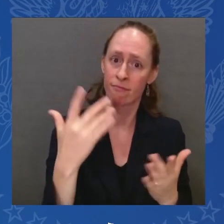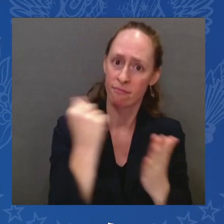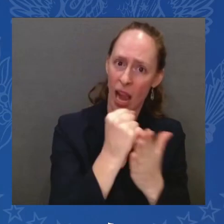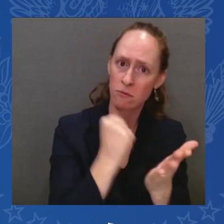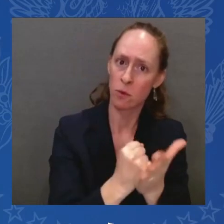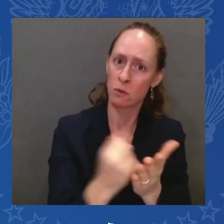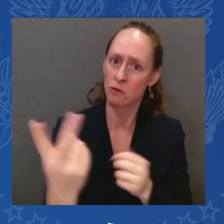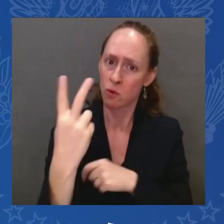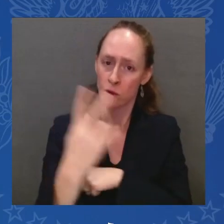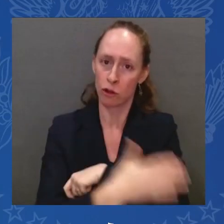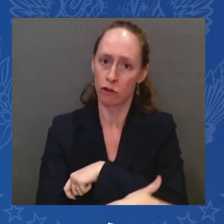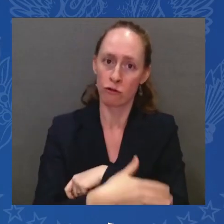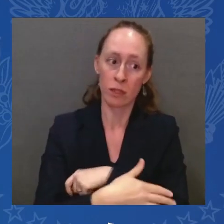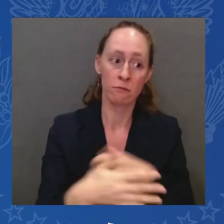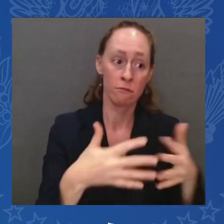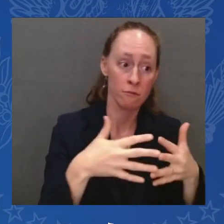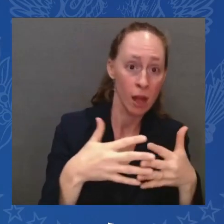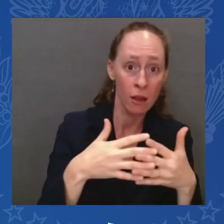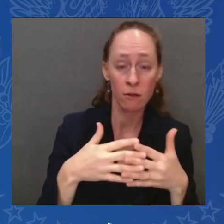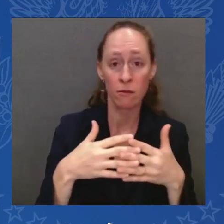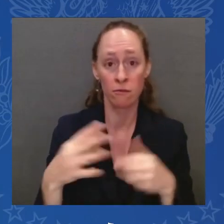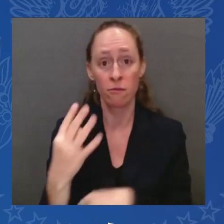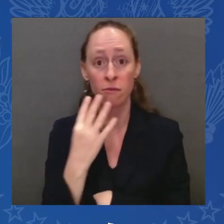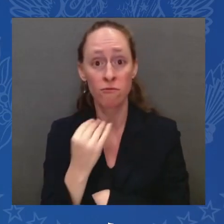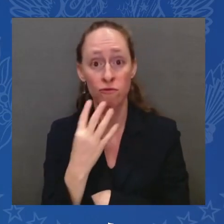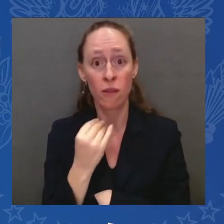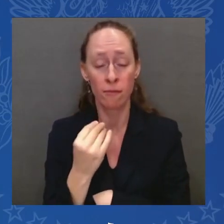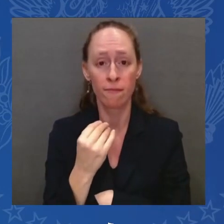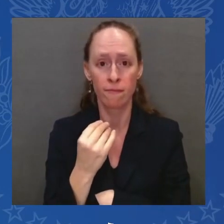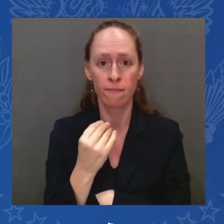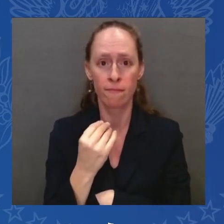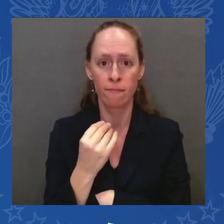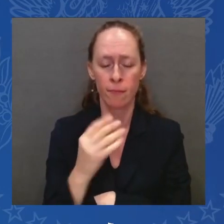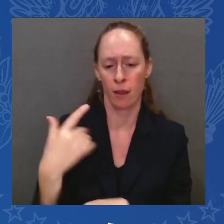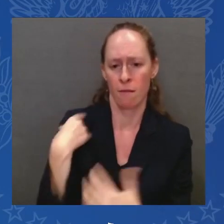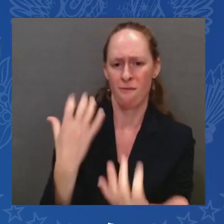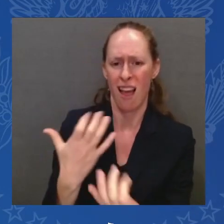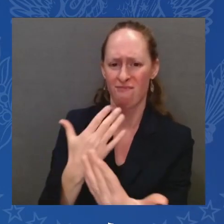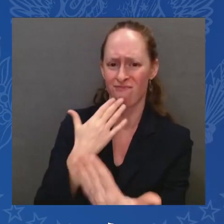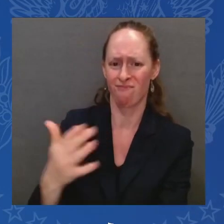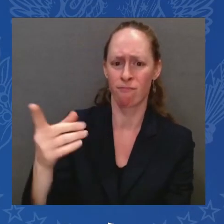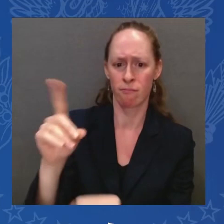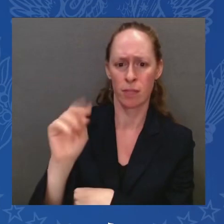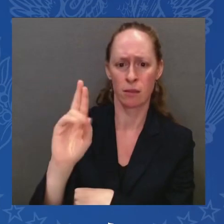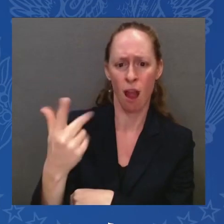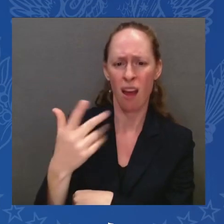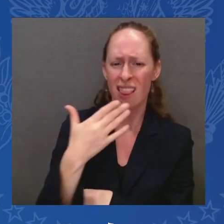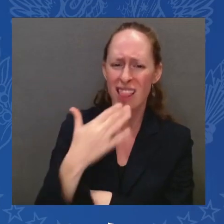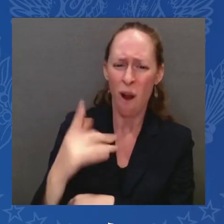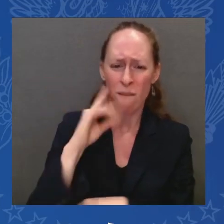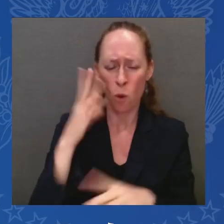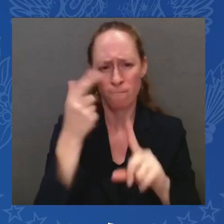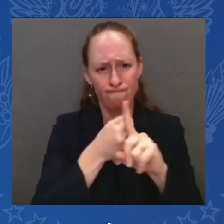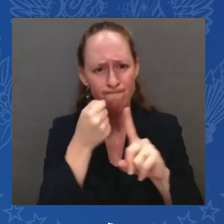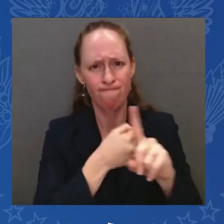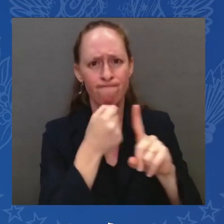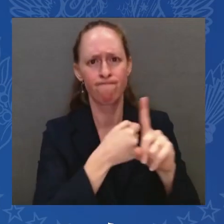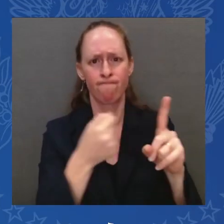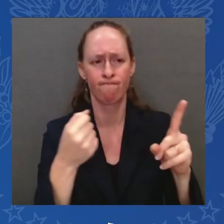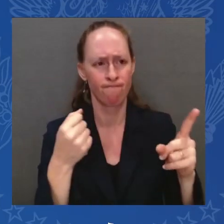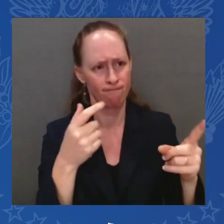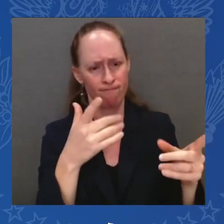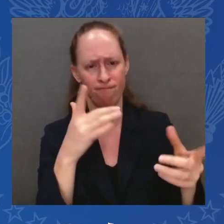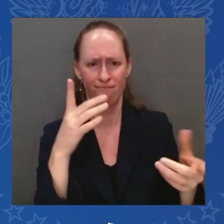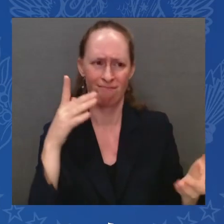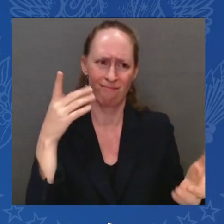done on behalf of our administration to combat anti-Semitism. And I apologize. I've been on the